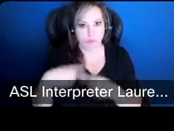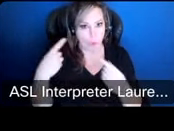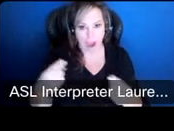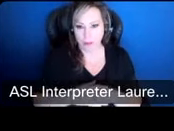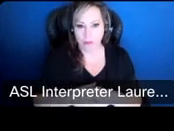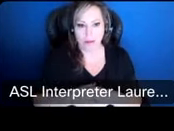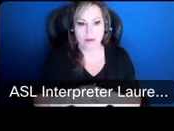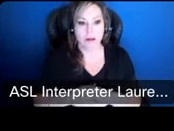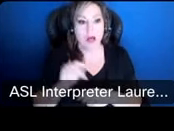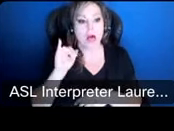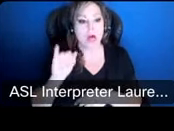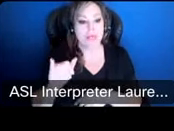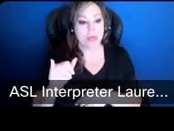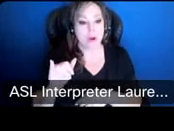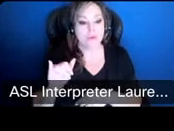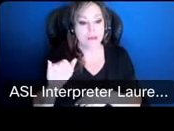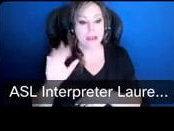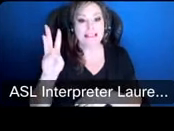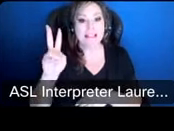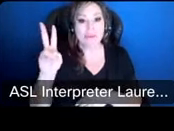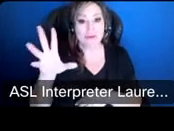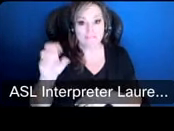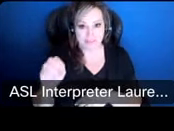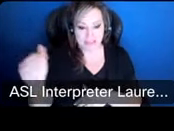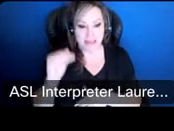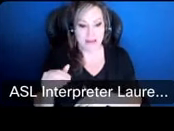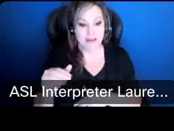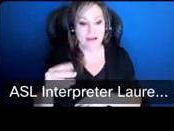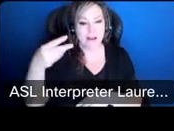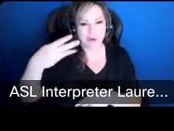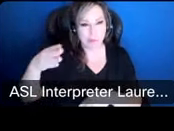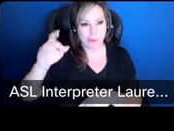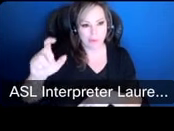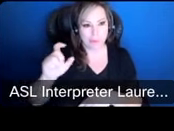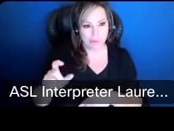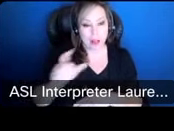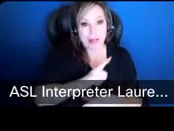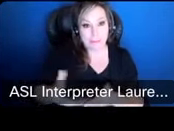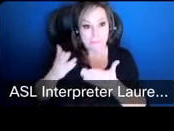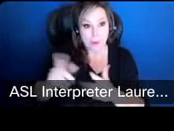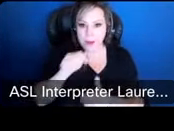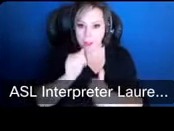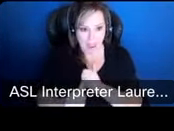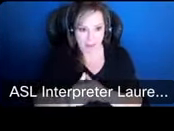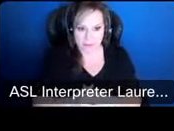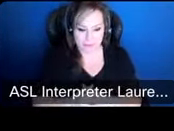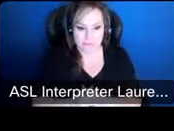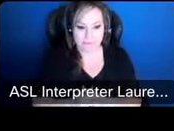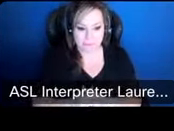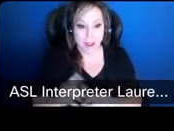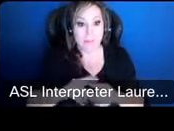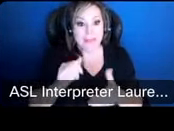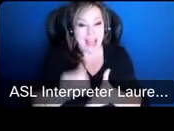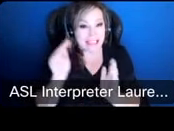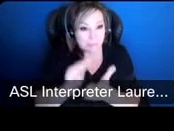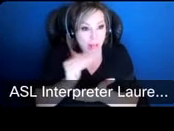bold printed ones of 62 50 those were proposed by the legislature they did not pass but you can see the small amount that they were talking